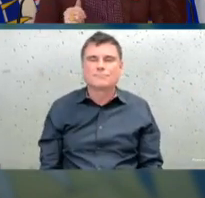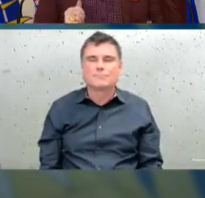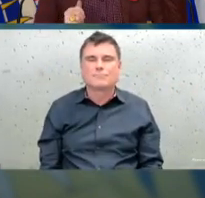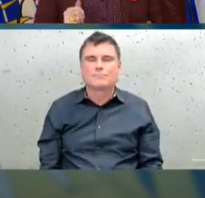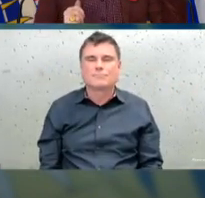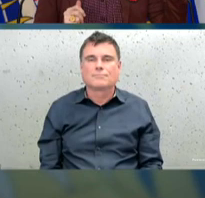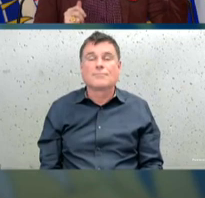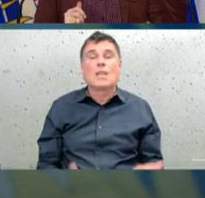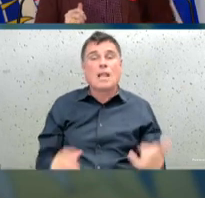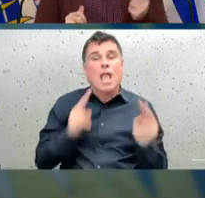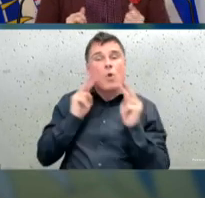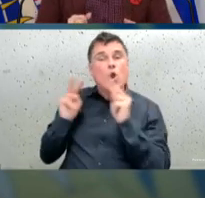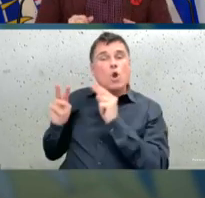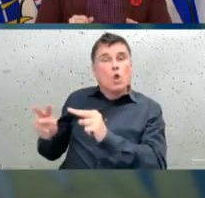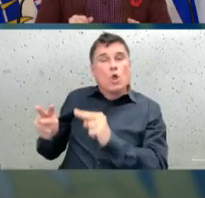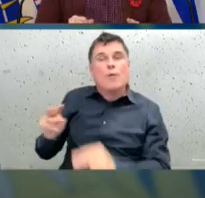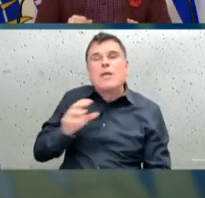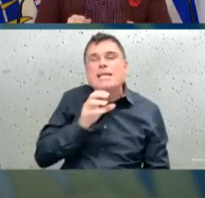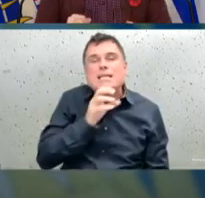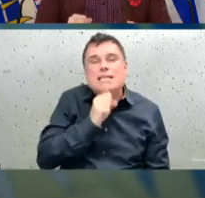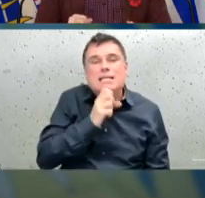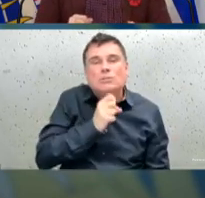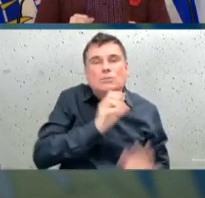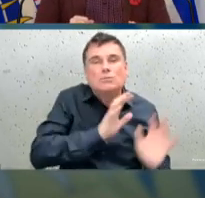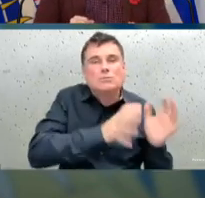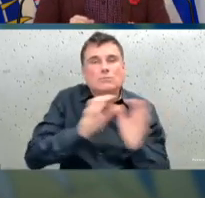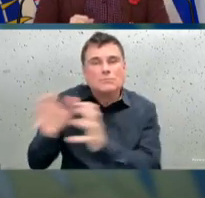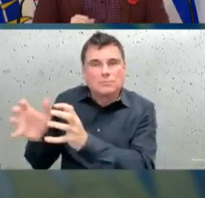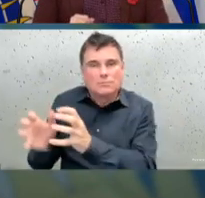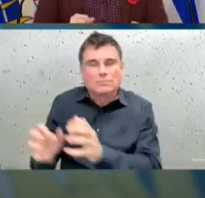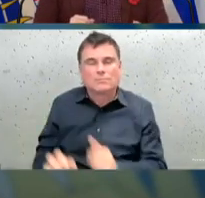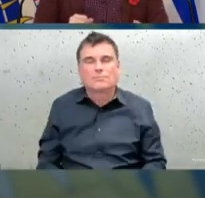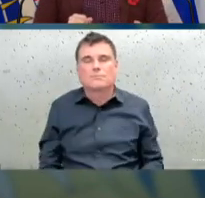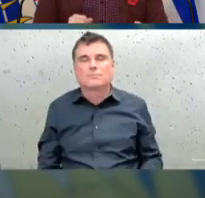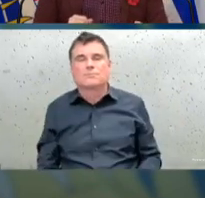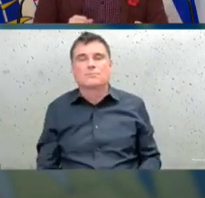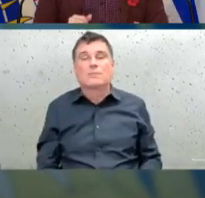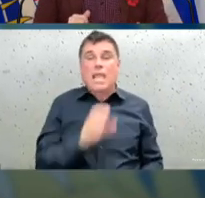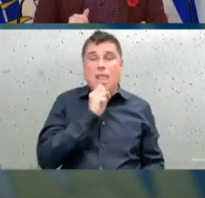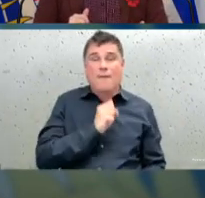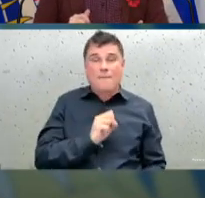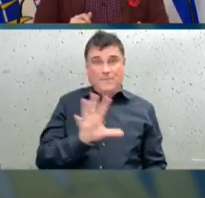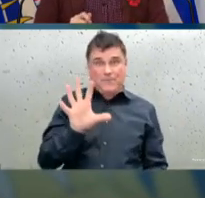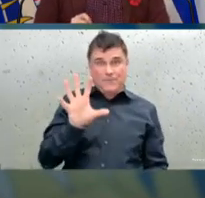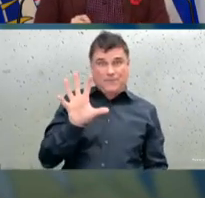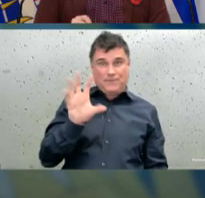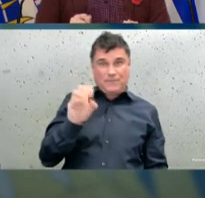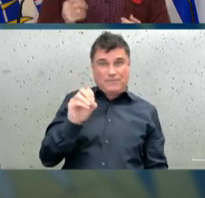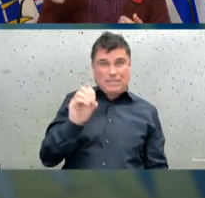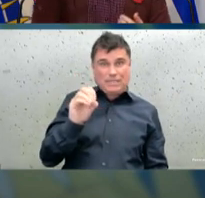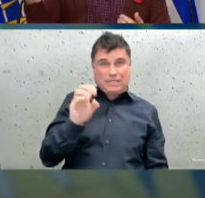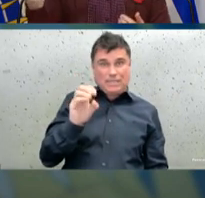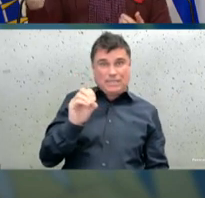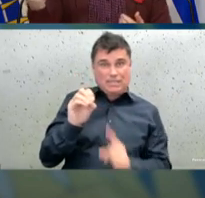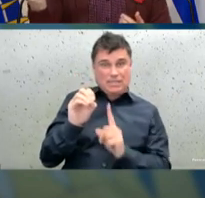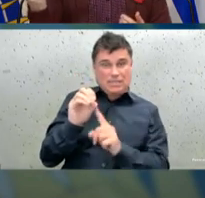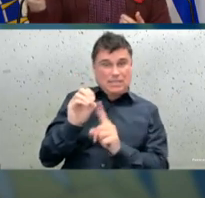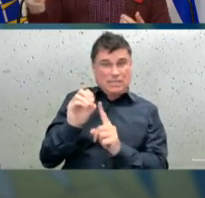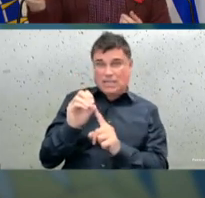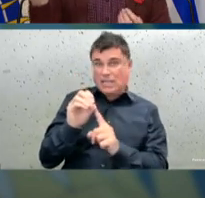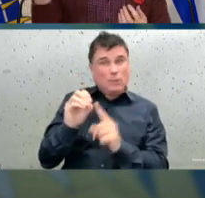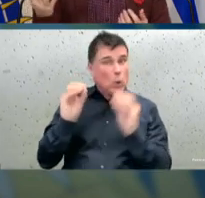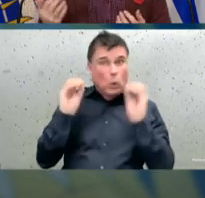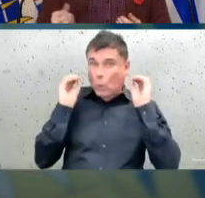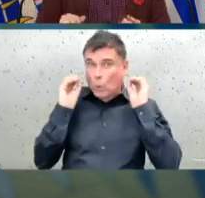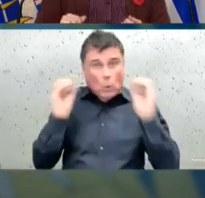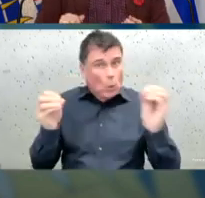So a 50-year-old person who is unvaccinated has a 10 times increased risk of a same age person